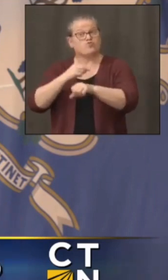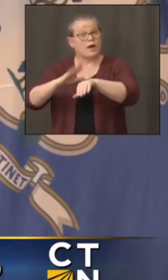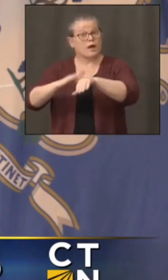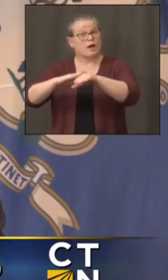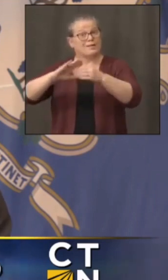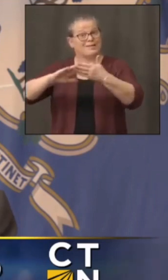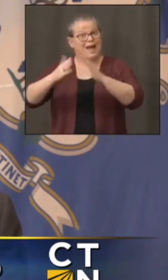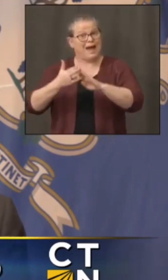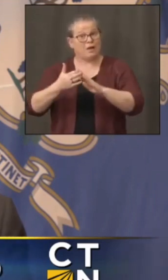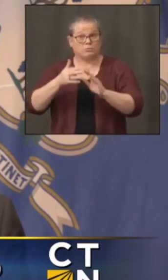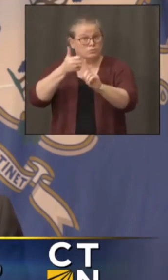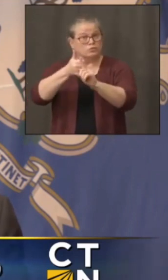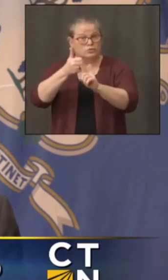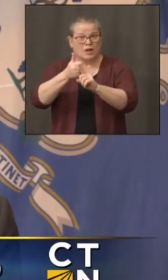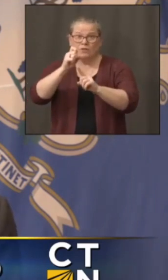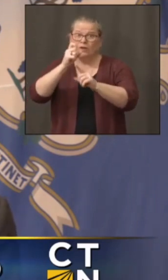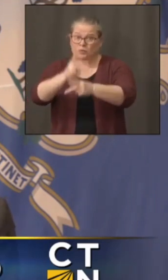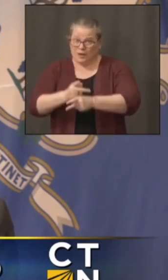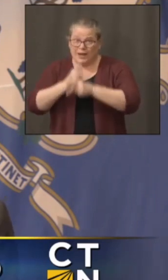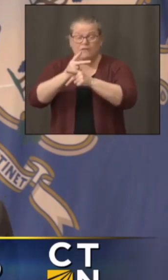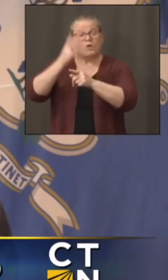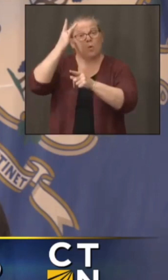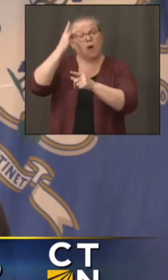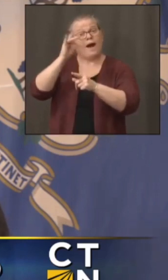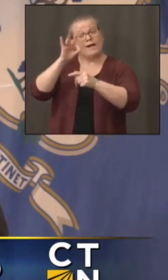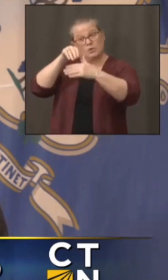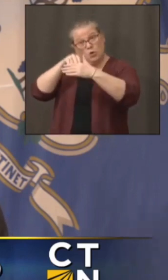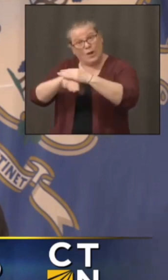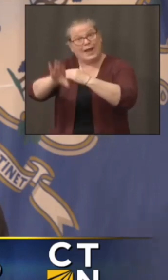potential to bring that infection back to your home in your town